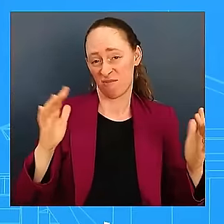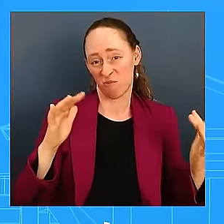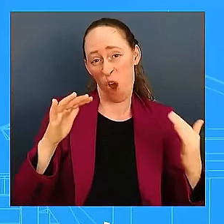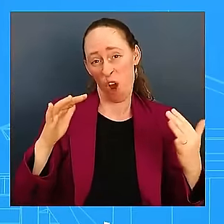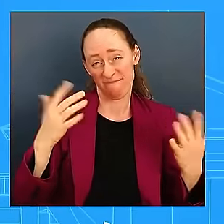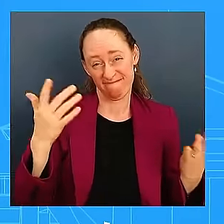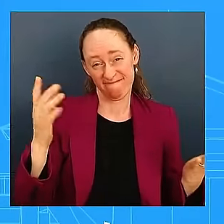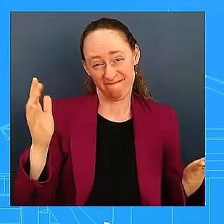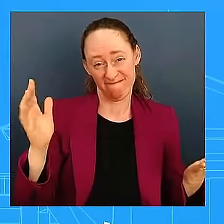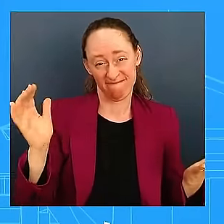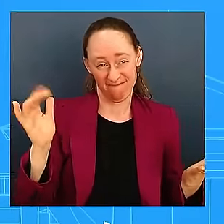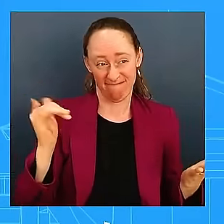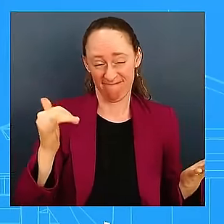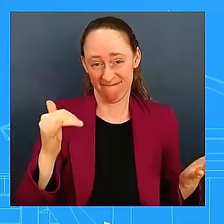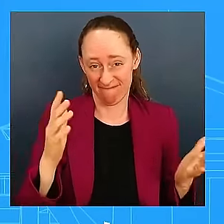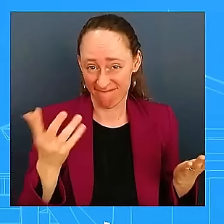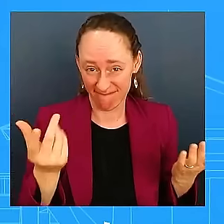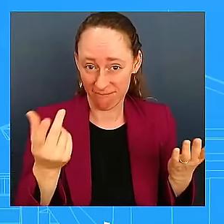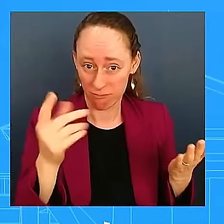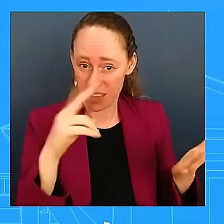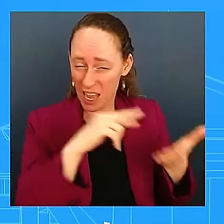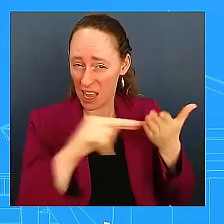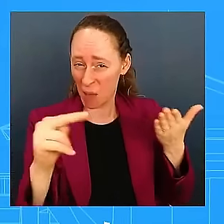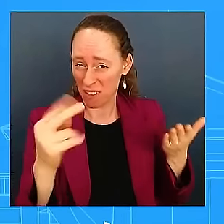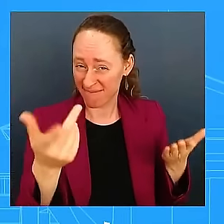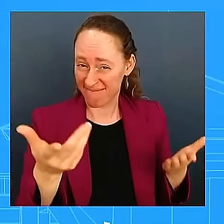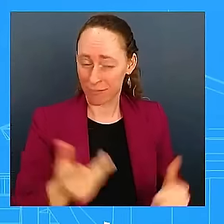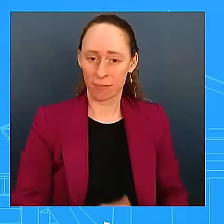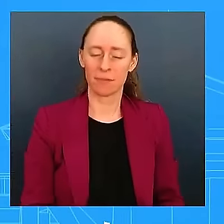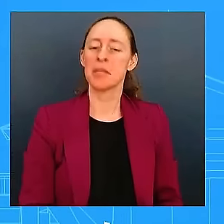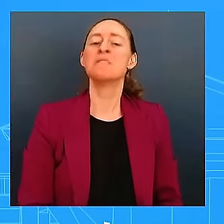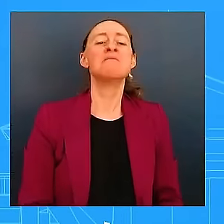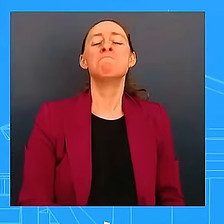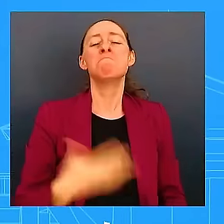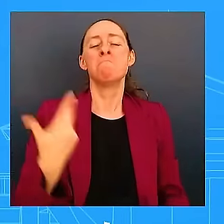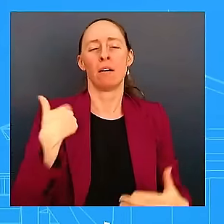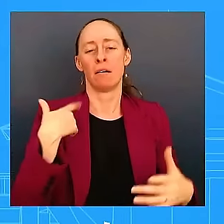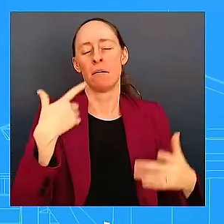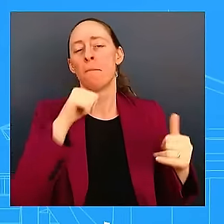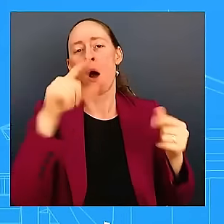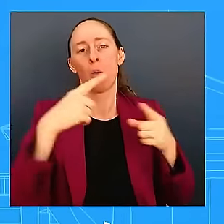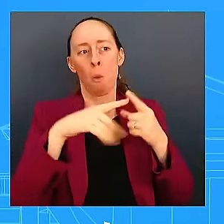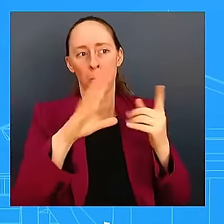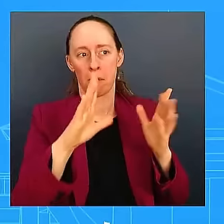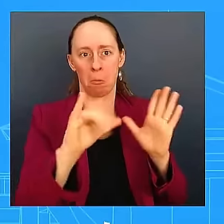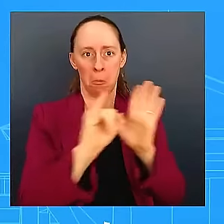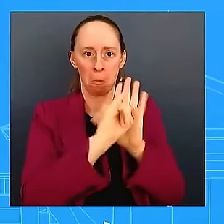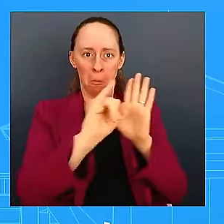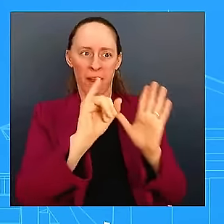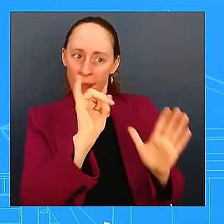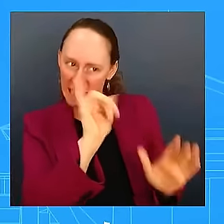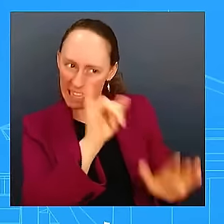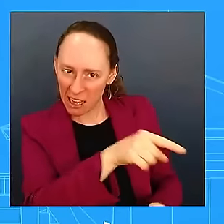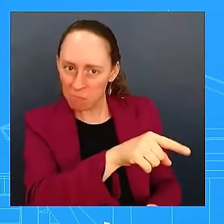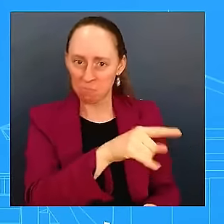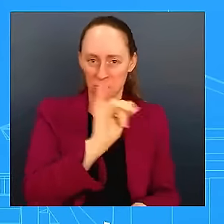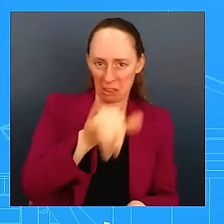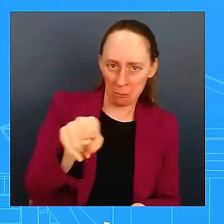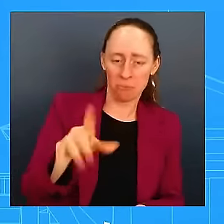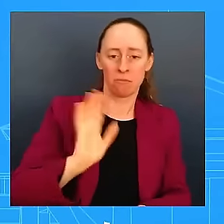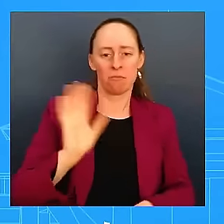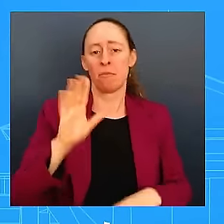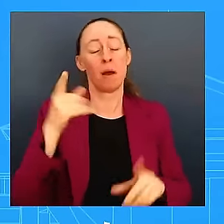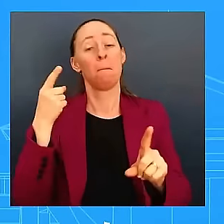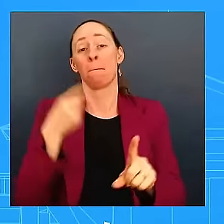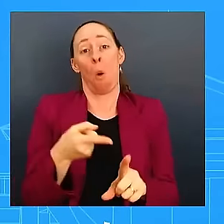is that this cannot continue. And we want this to end, right? We want a peaceful solution here. I'm just not